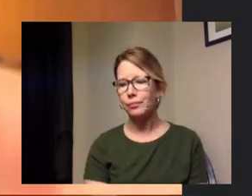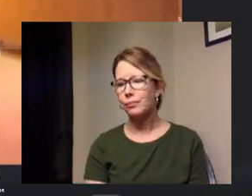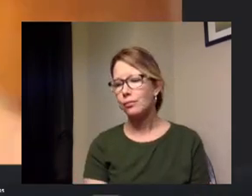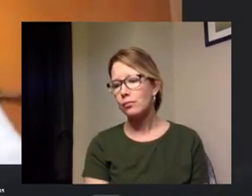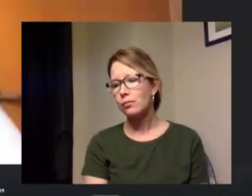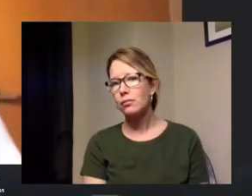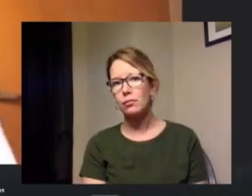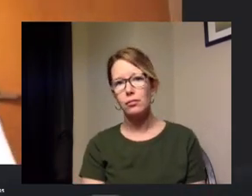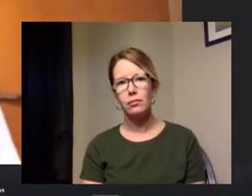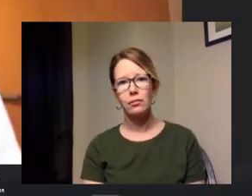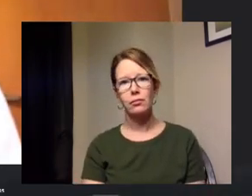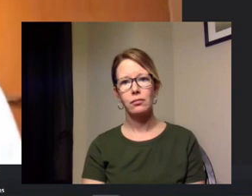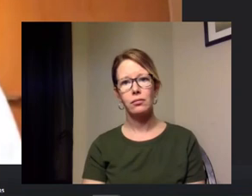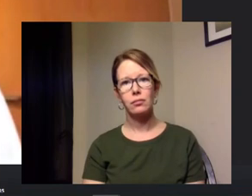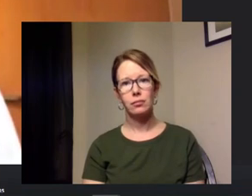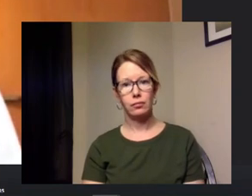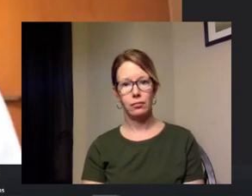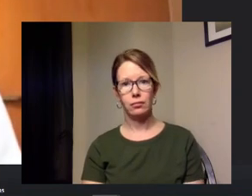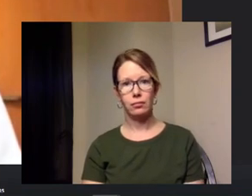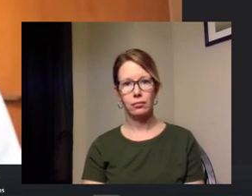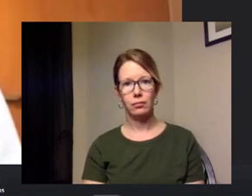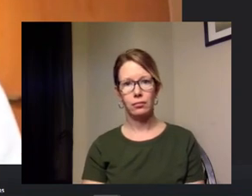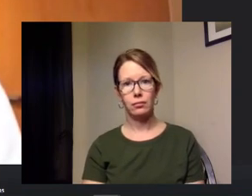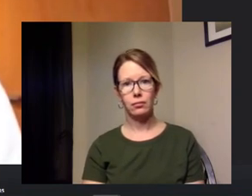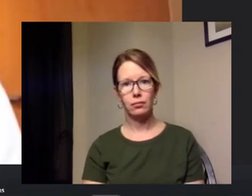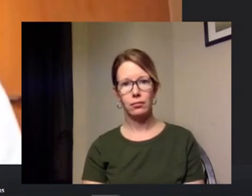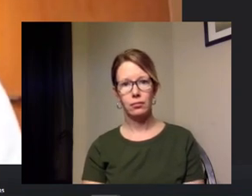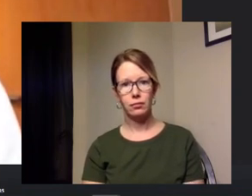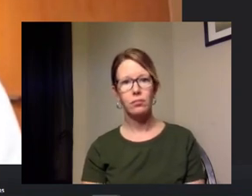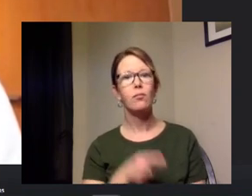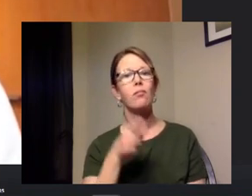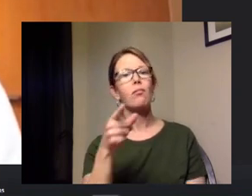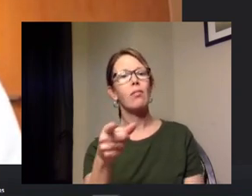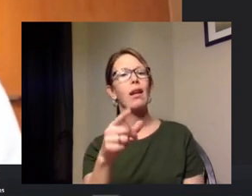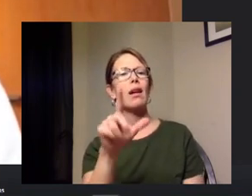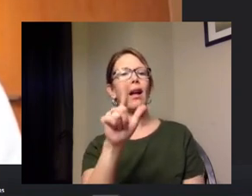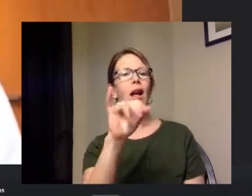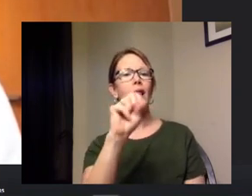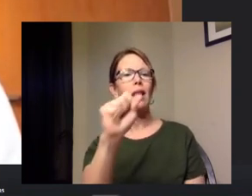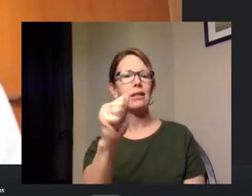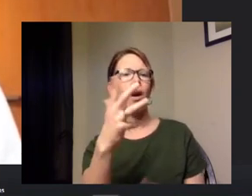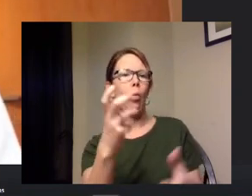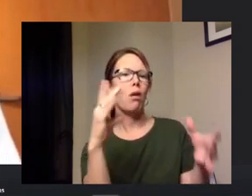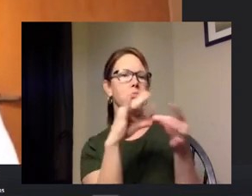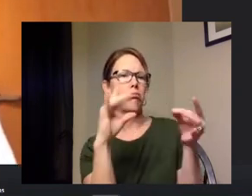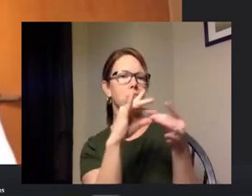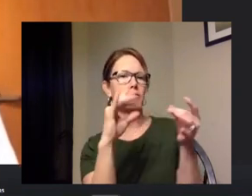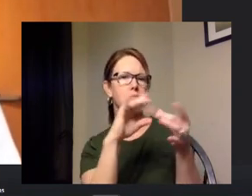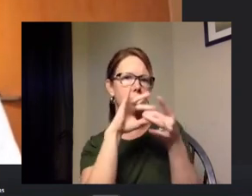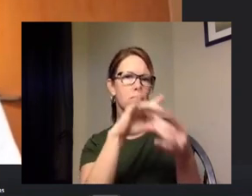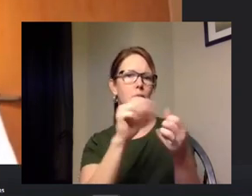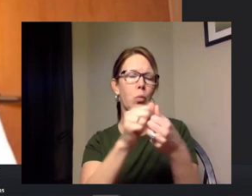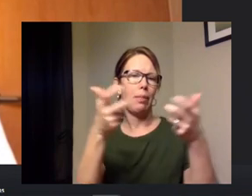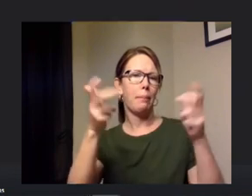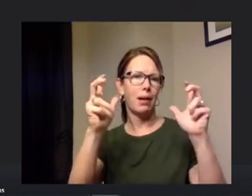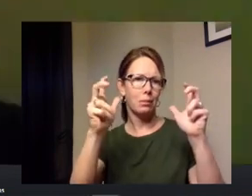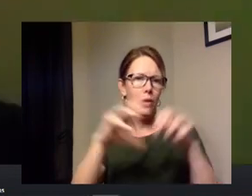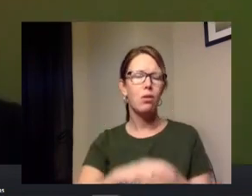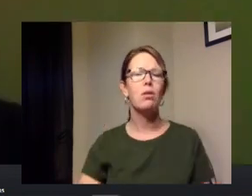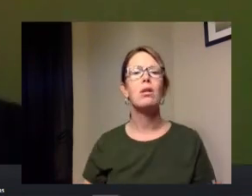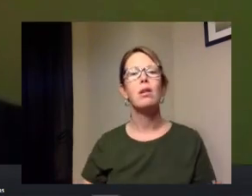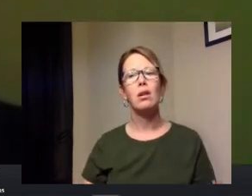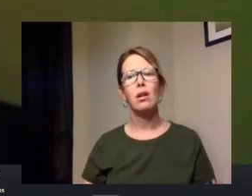i'd like to make a quick comment on the closing of the basketball courts um part of the